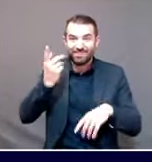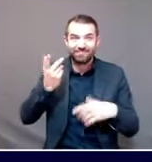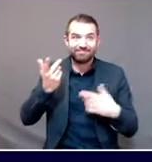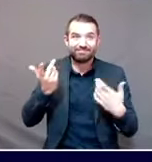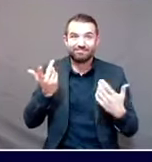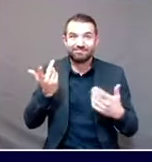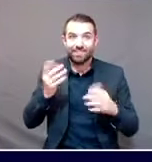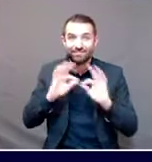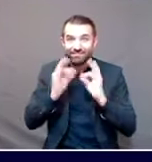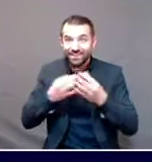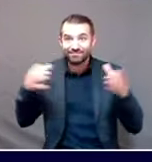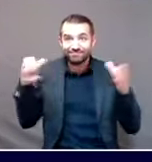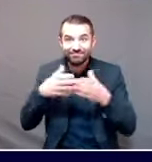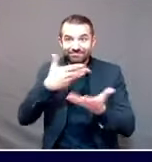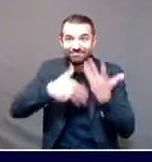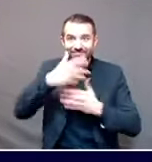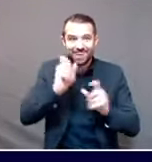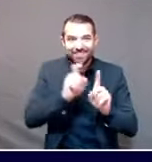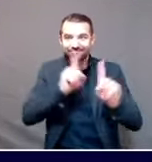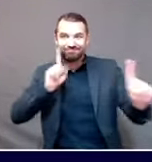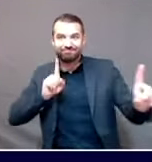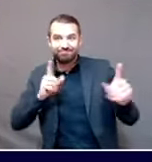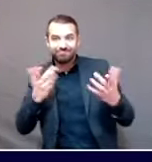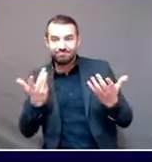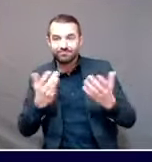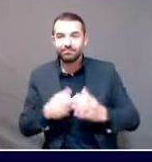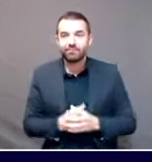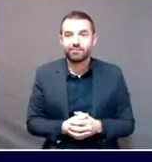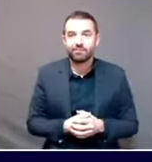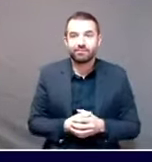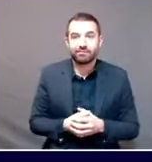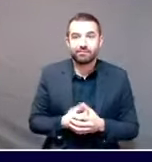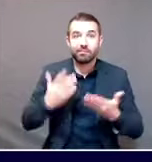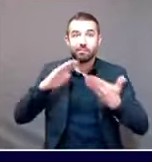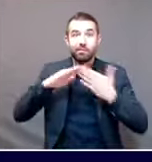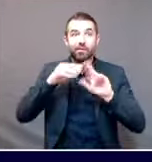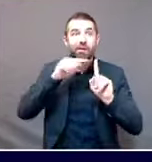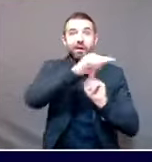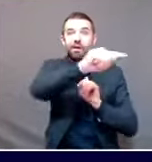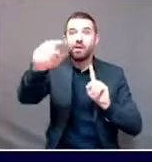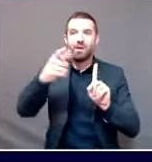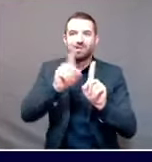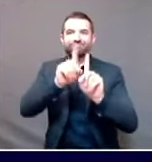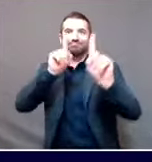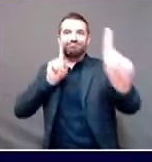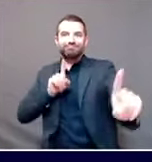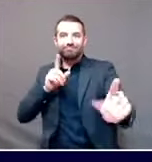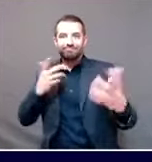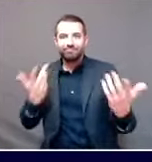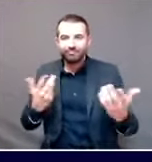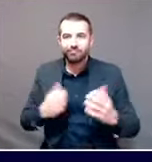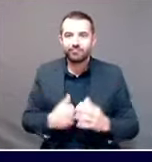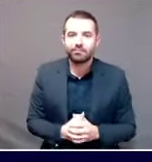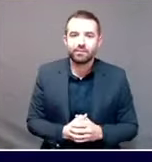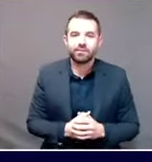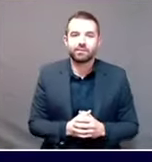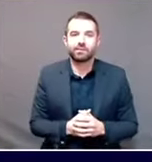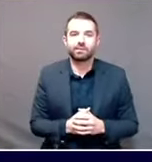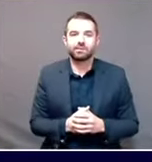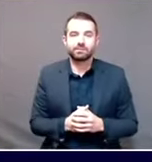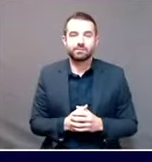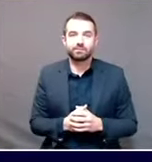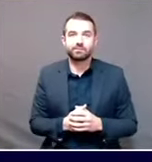It means detaching from your community. Quarantine is an important public health measure.